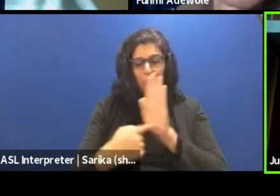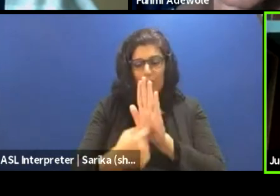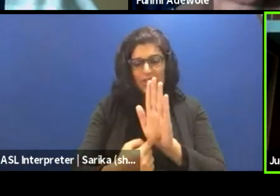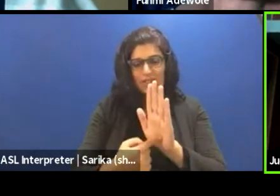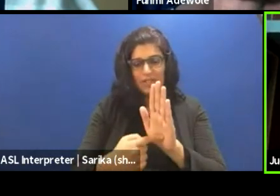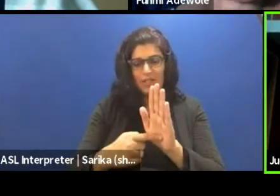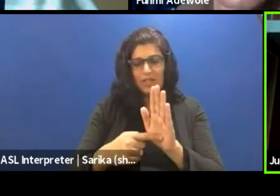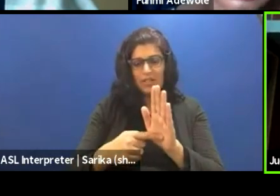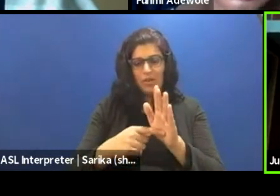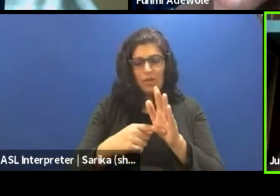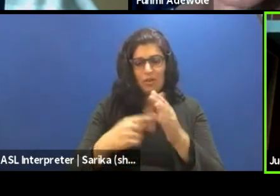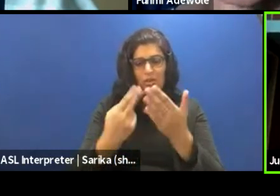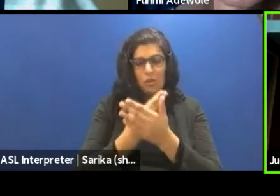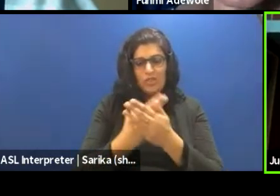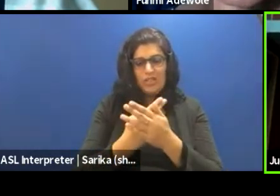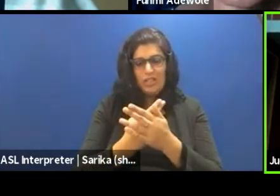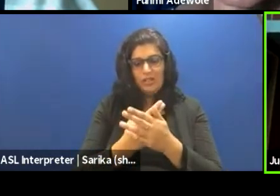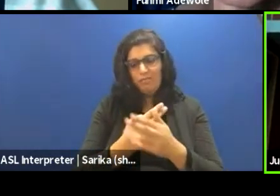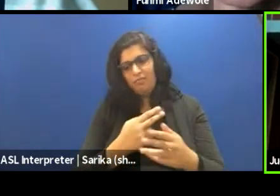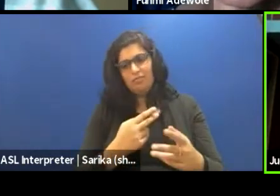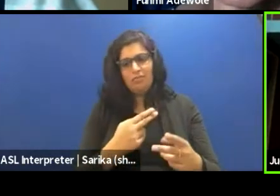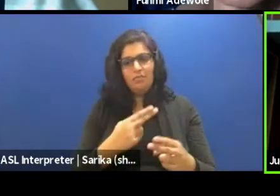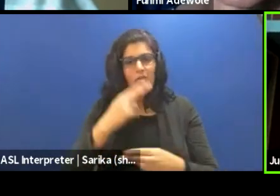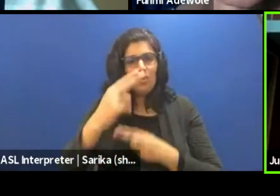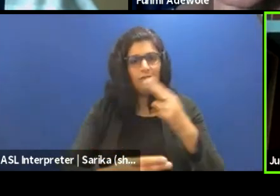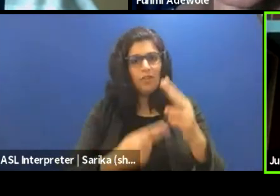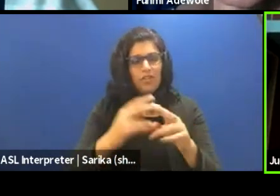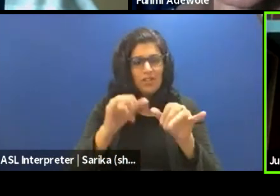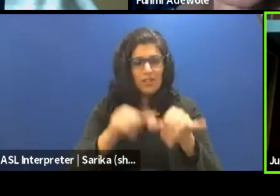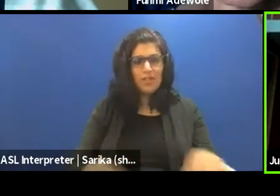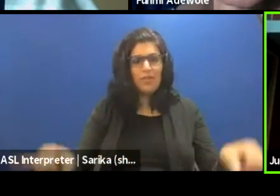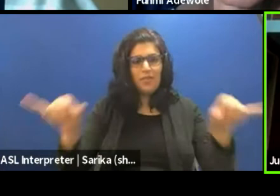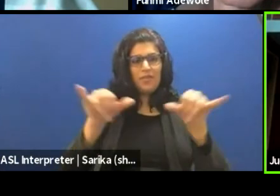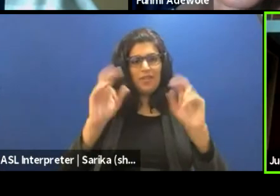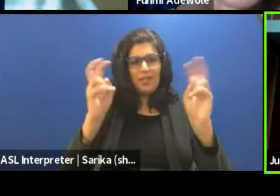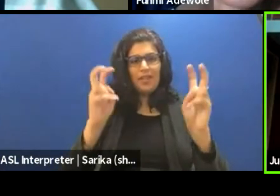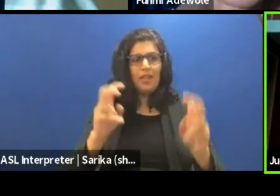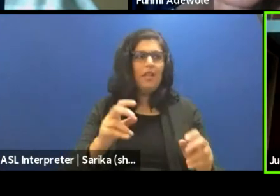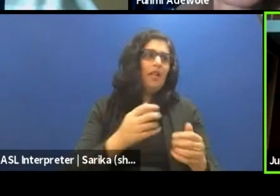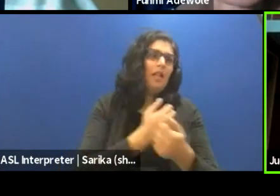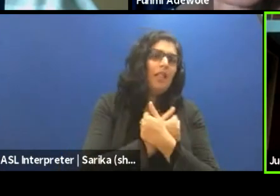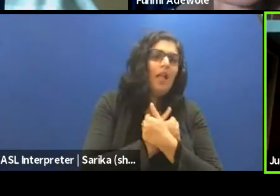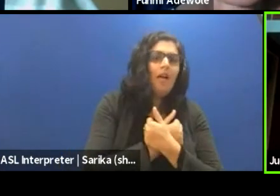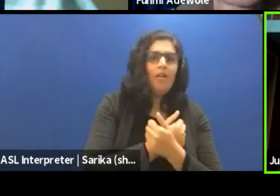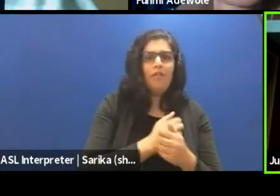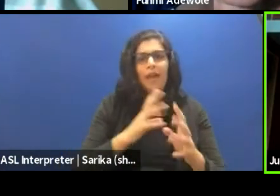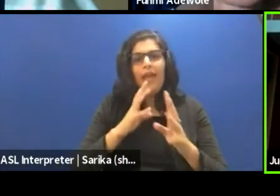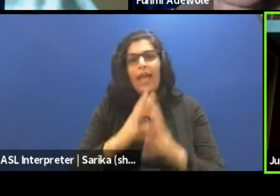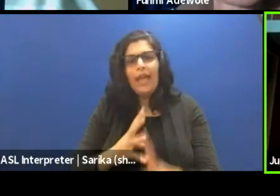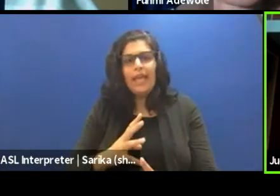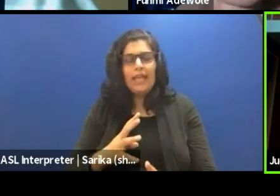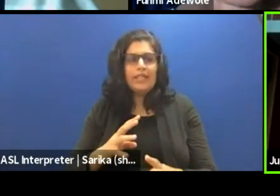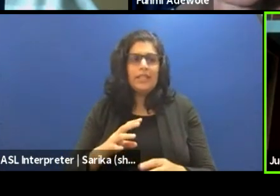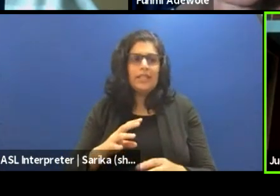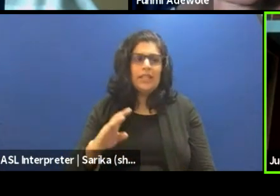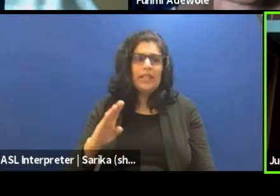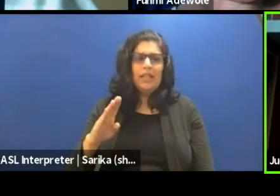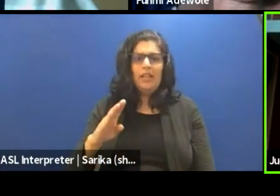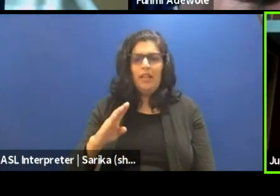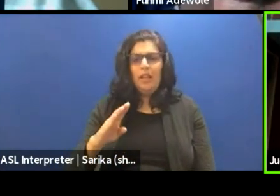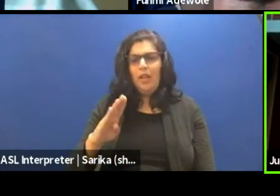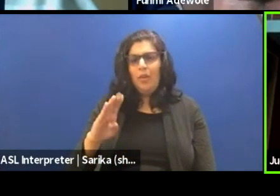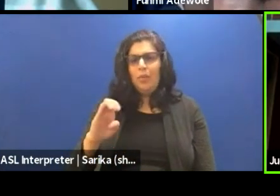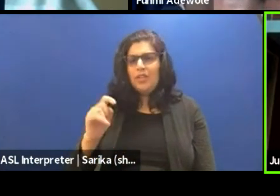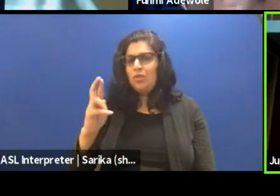understandable across borders and culture. Love is love. Hate is hate. Betrayal is betrayal. And all of that